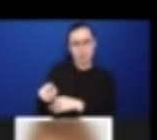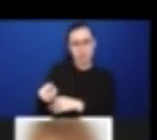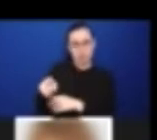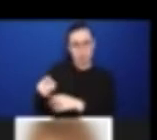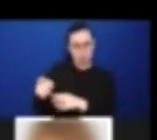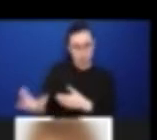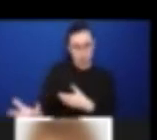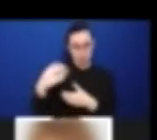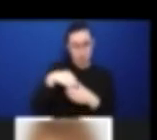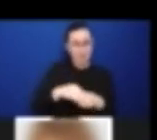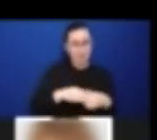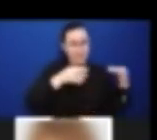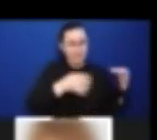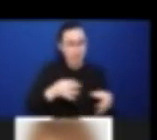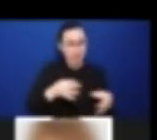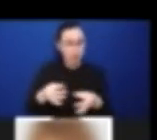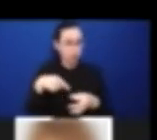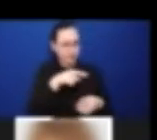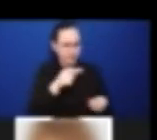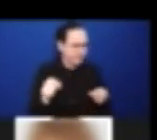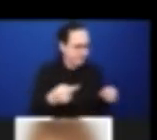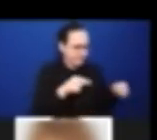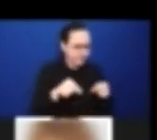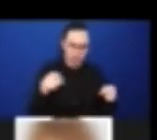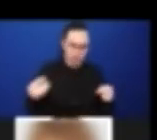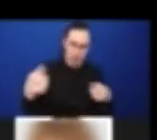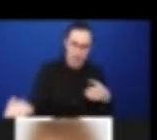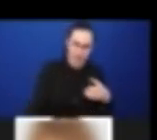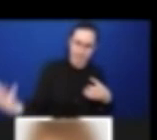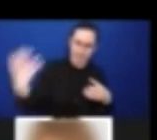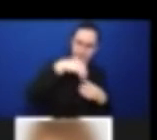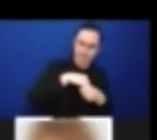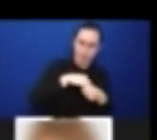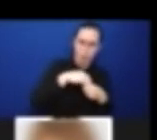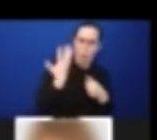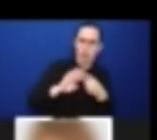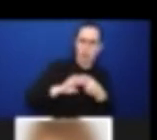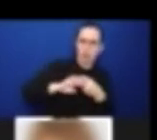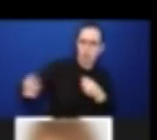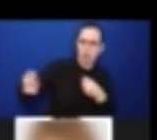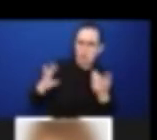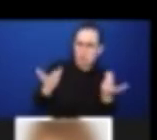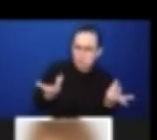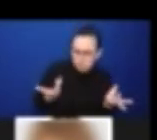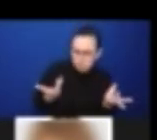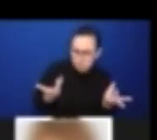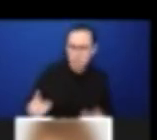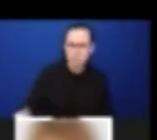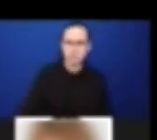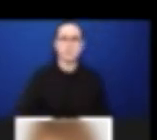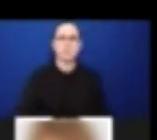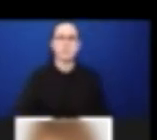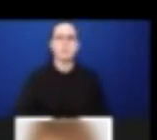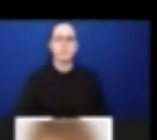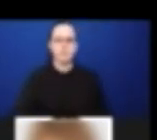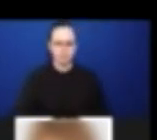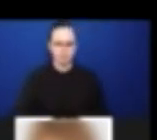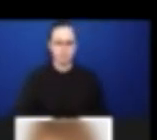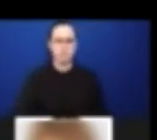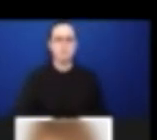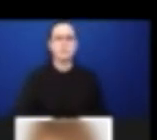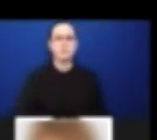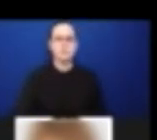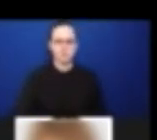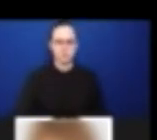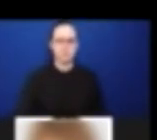the needs of communities? And then another piece related to government, governance, is to what extent does the